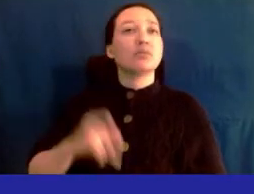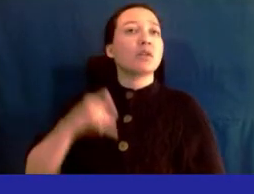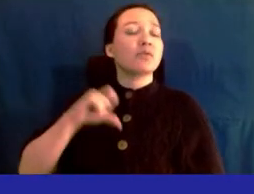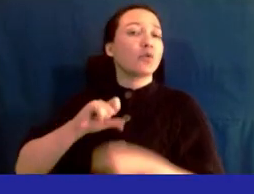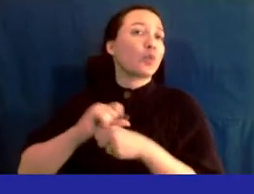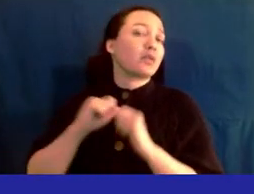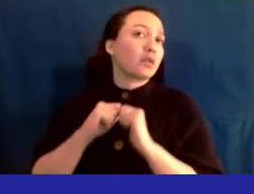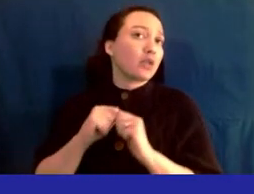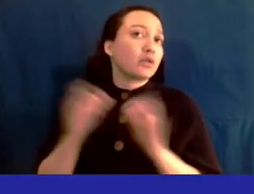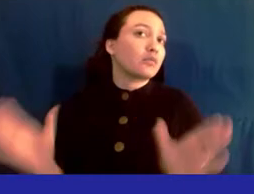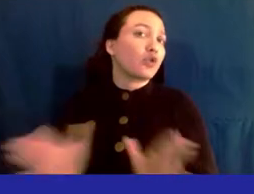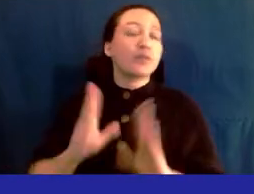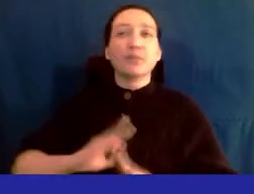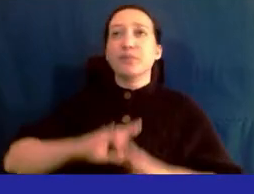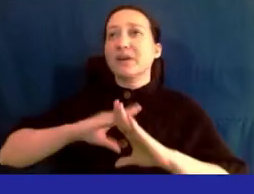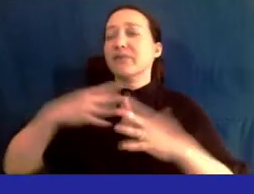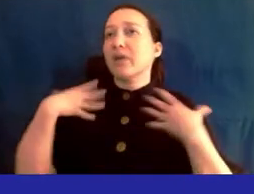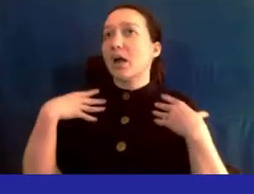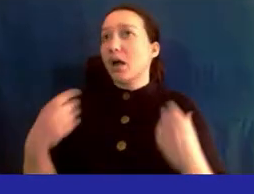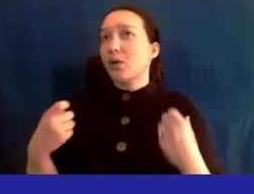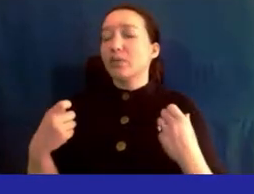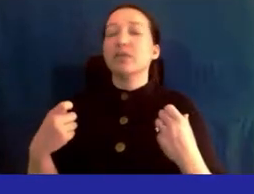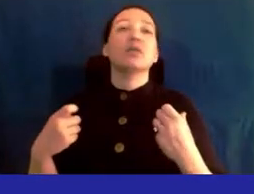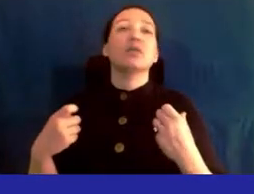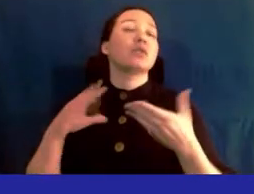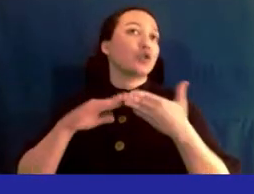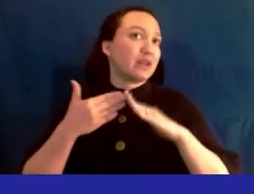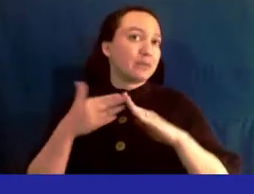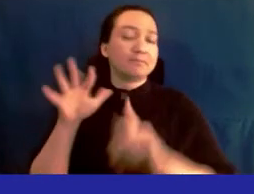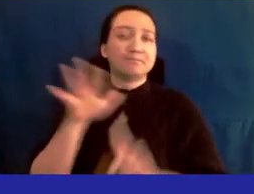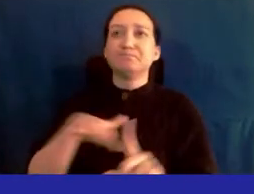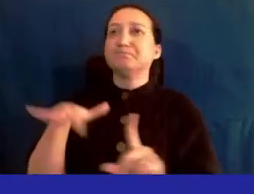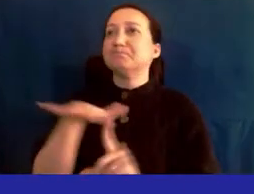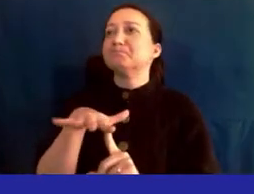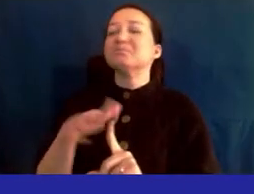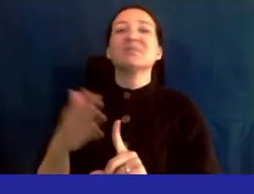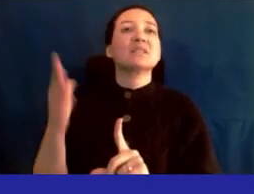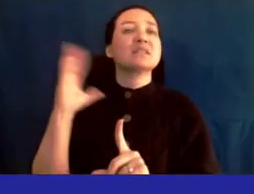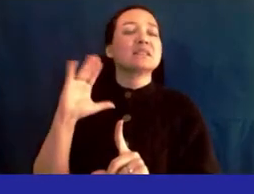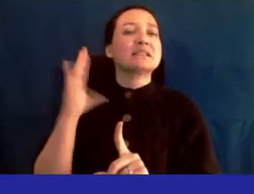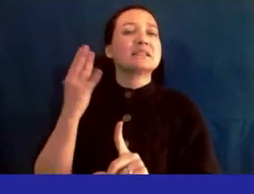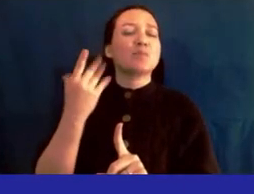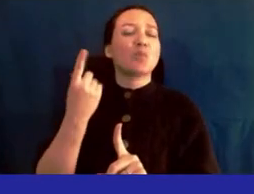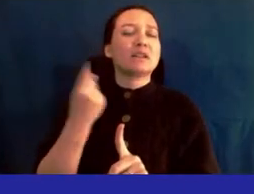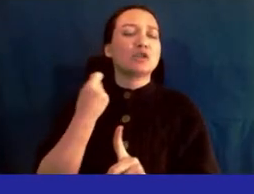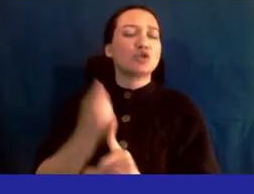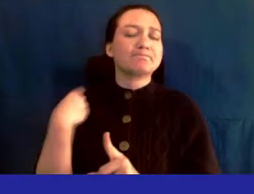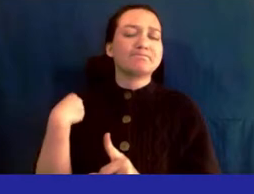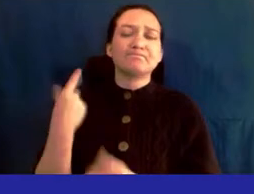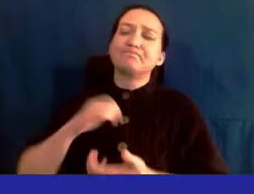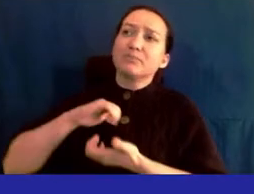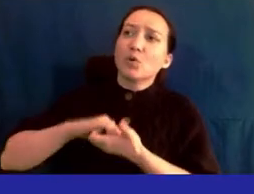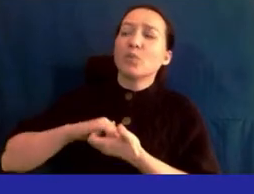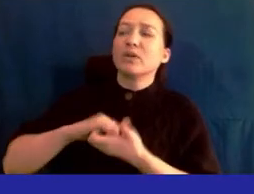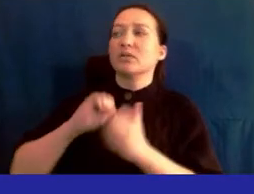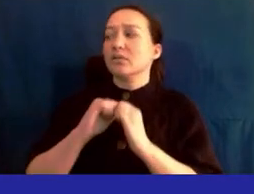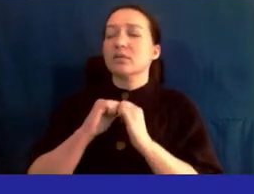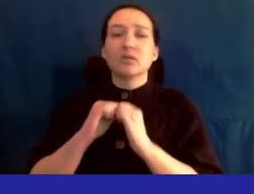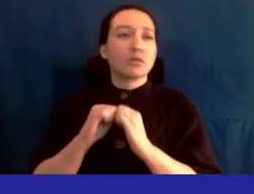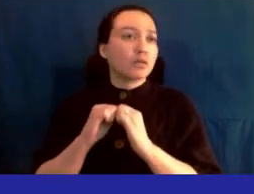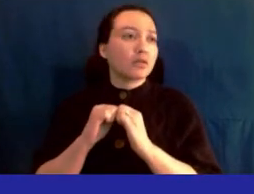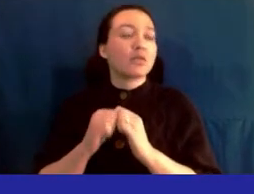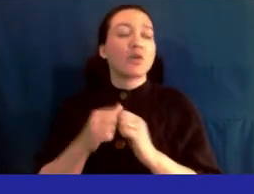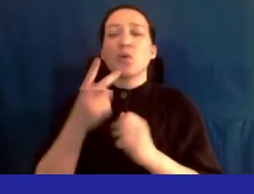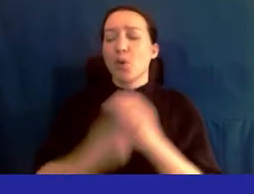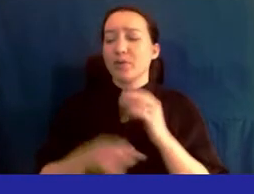together to promote preventative health and wellness in the community this past year metro plus collaborated closely with both the both